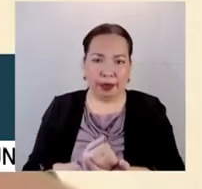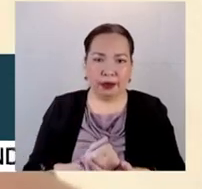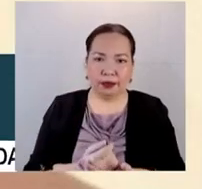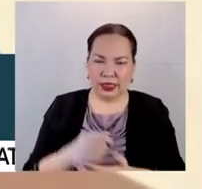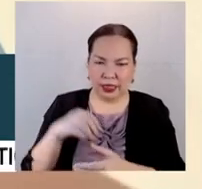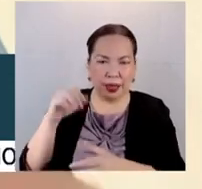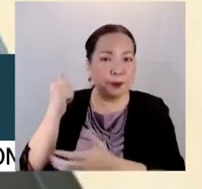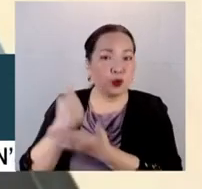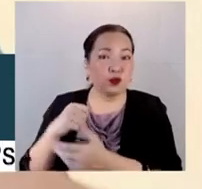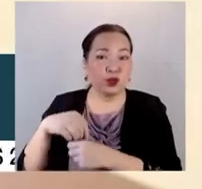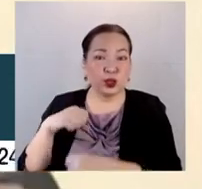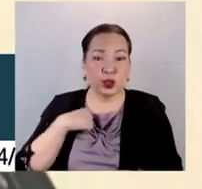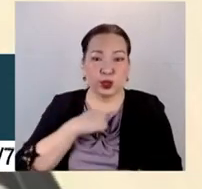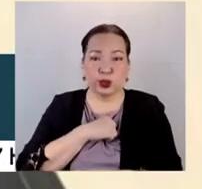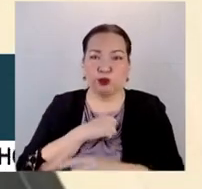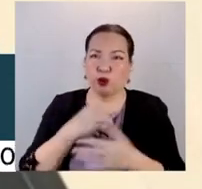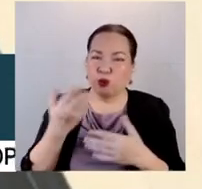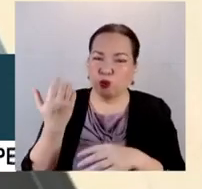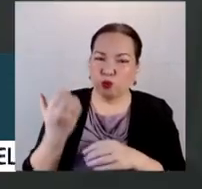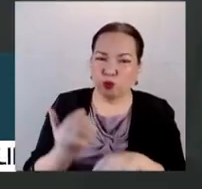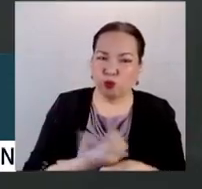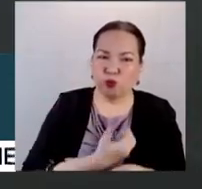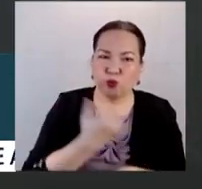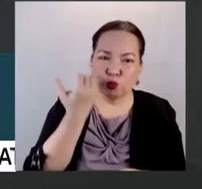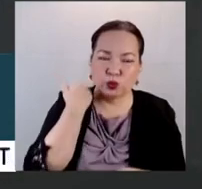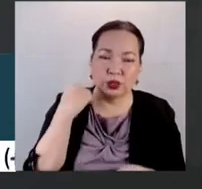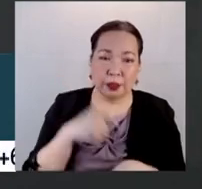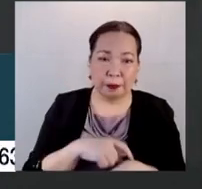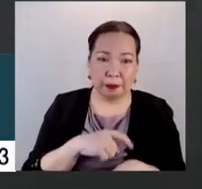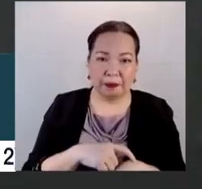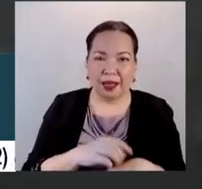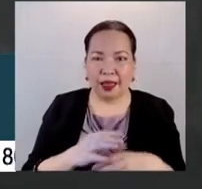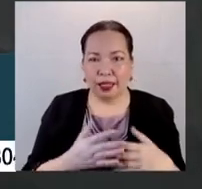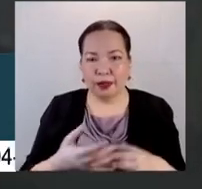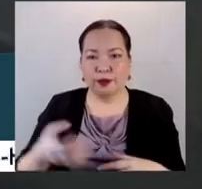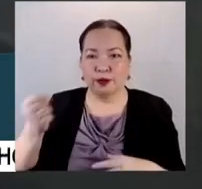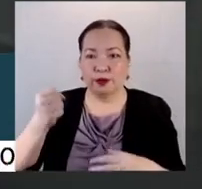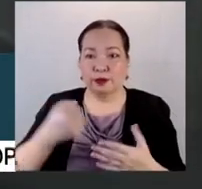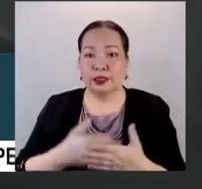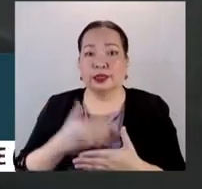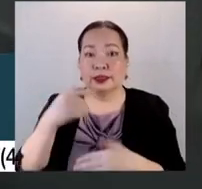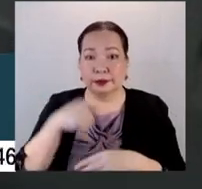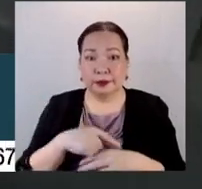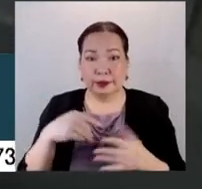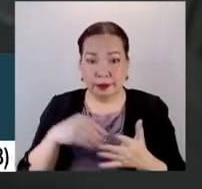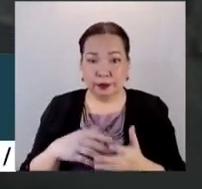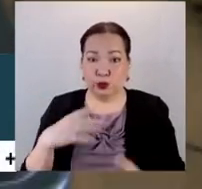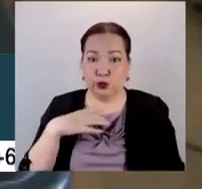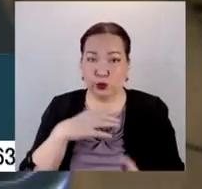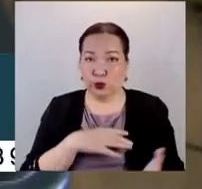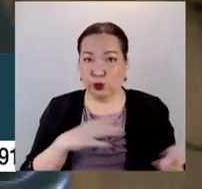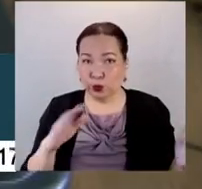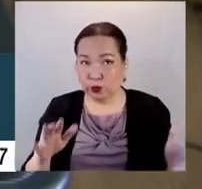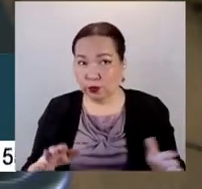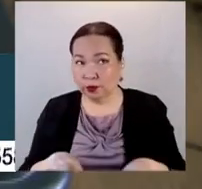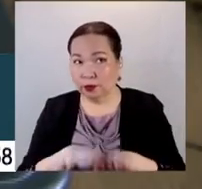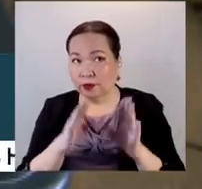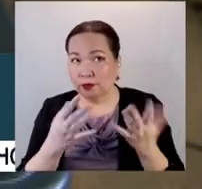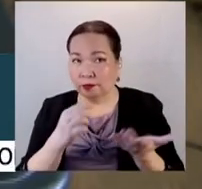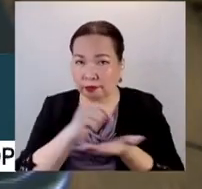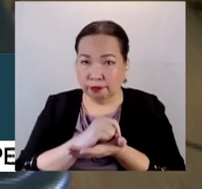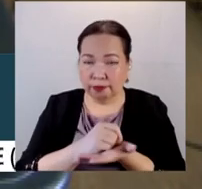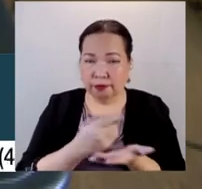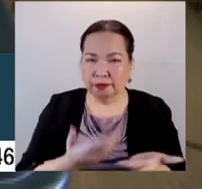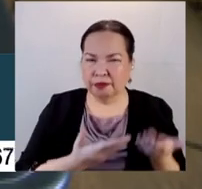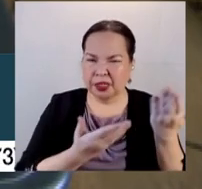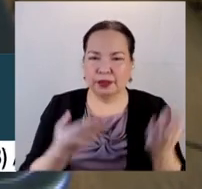but there was no sufficient time. That's why it was set aside. But next time that Congress will pursue with the